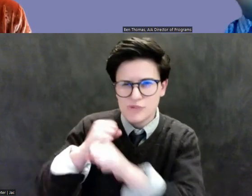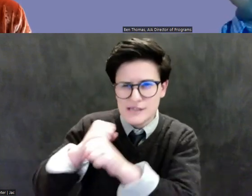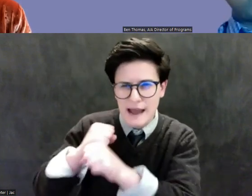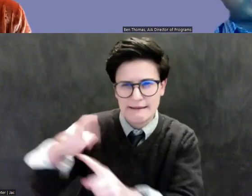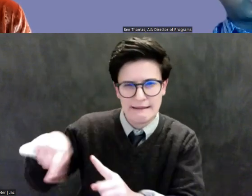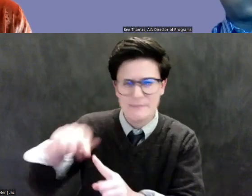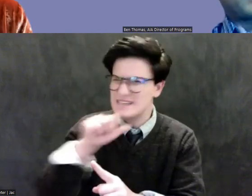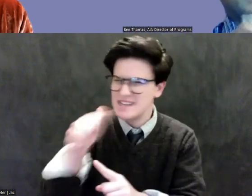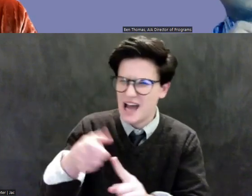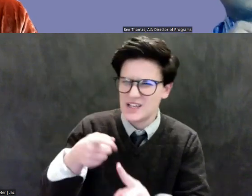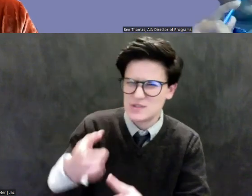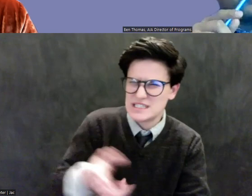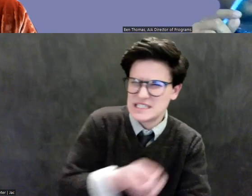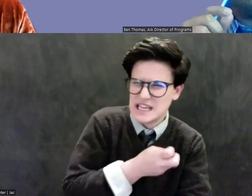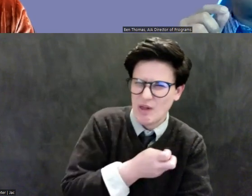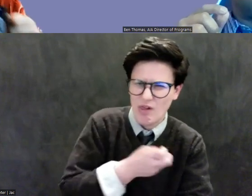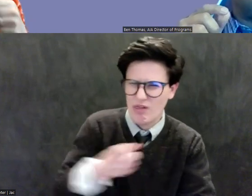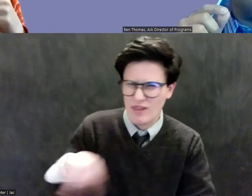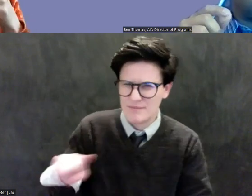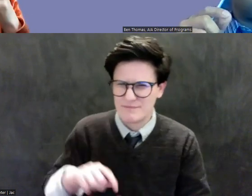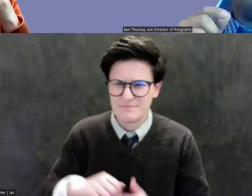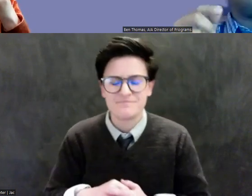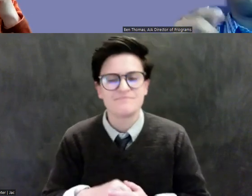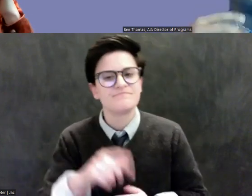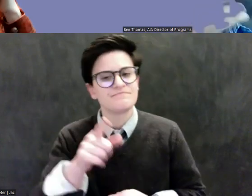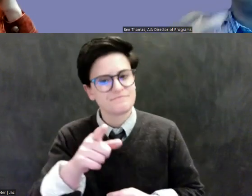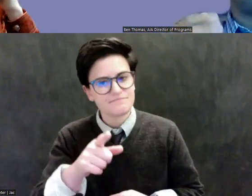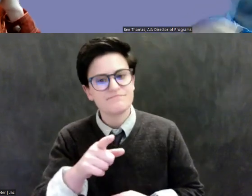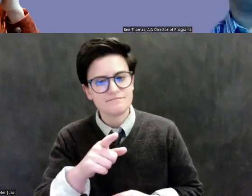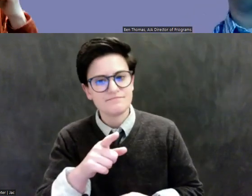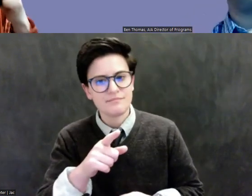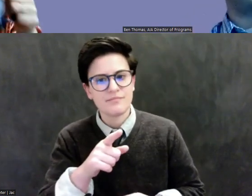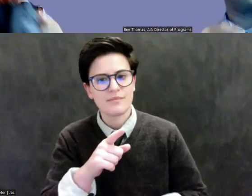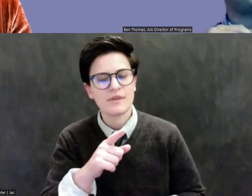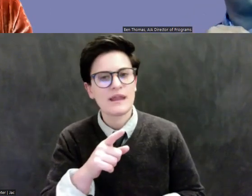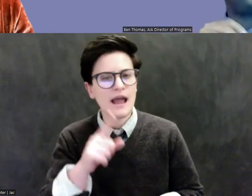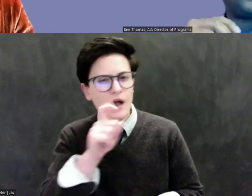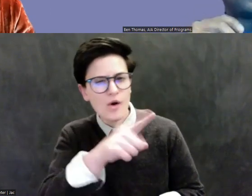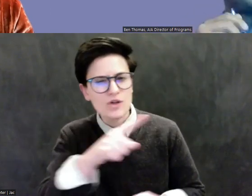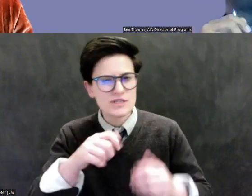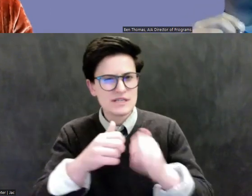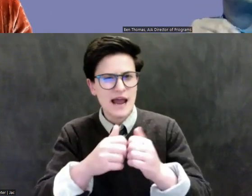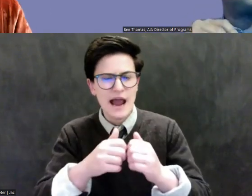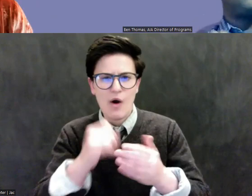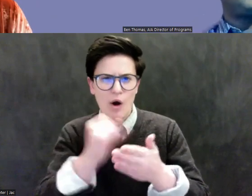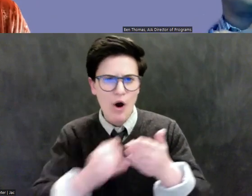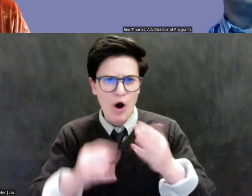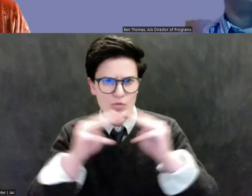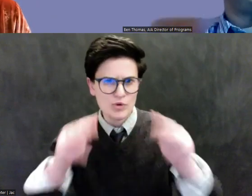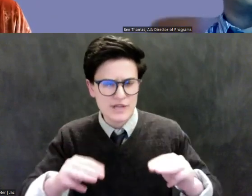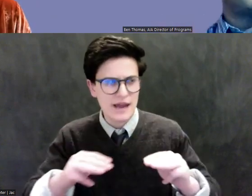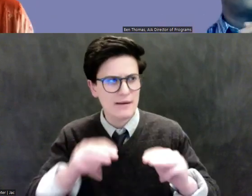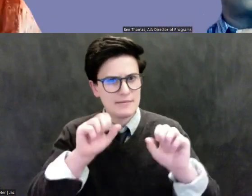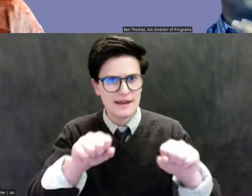So going along with that, so, you know, there's a question about museums purchasing. How do they continue to purchase Asian art? Would they fully know that much of it's stolen?